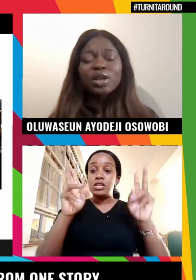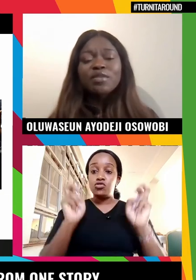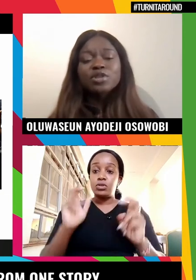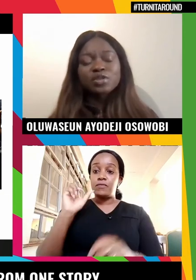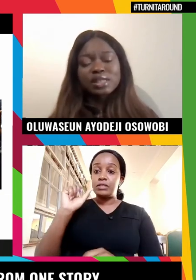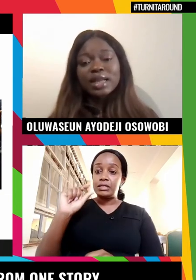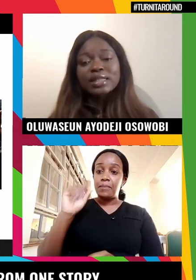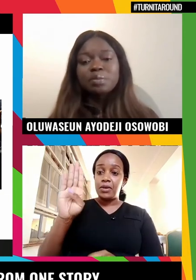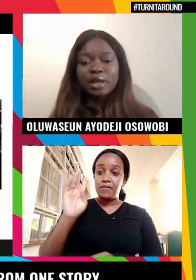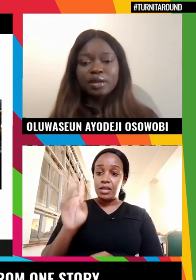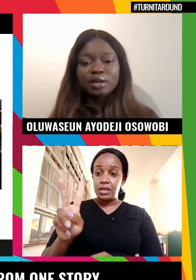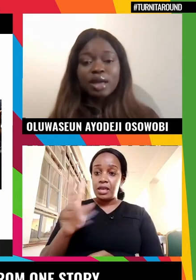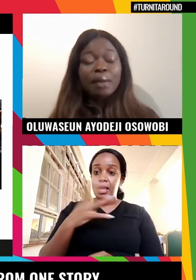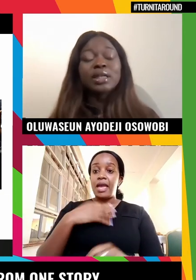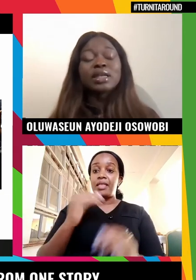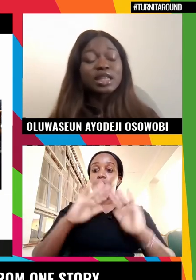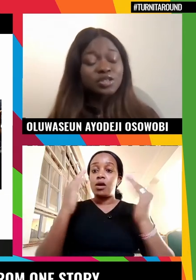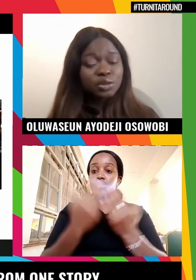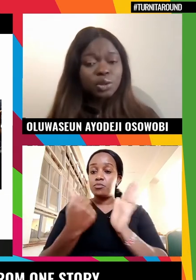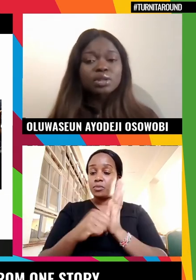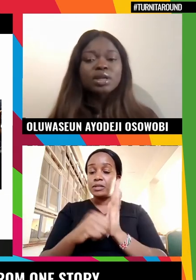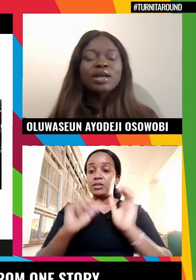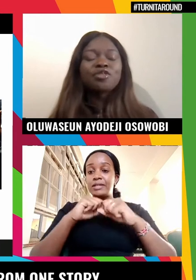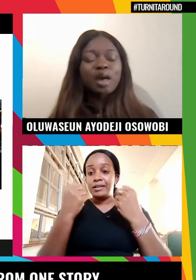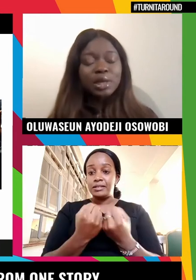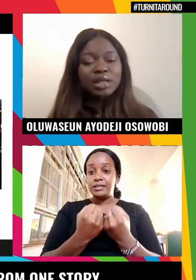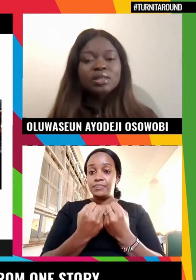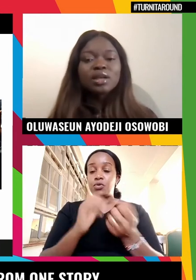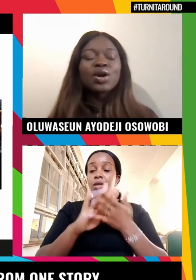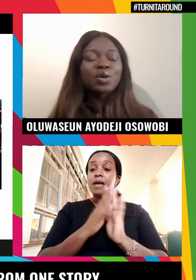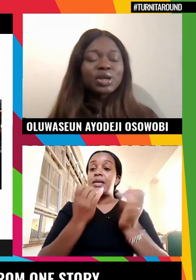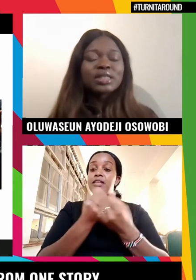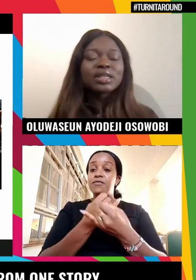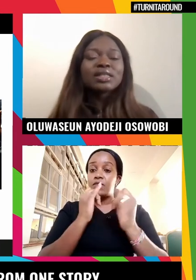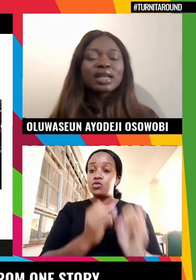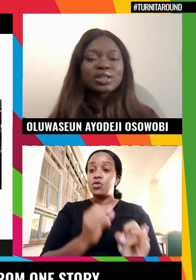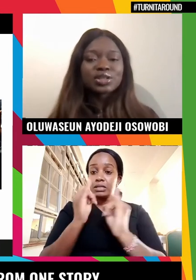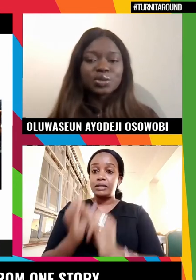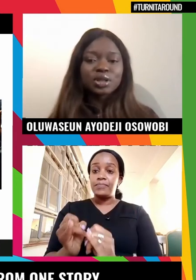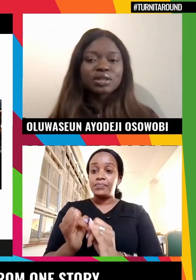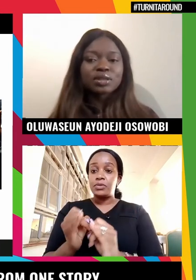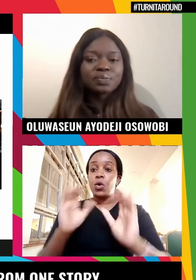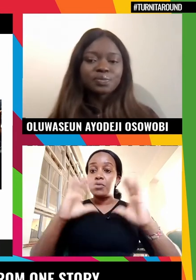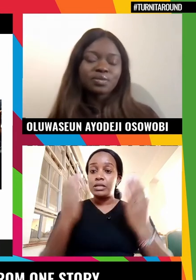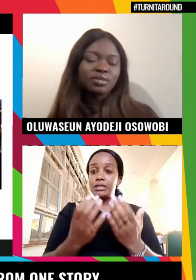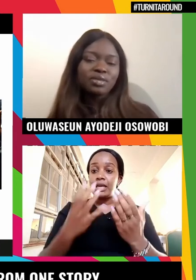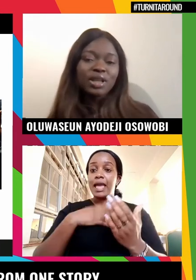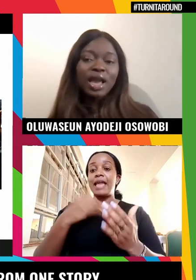that the four levels of society play. I mean, the individuals, families, communities, and institutions.